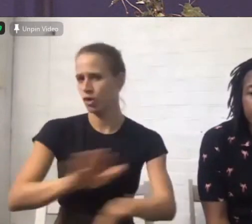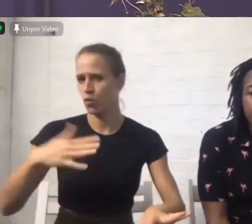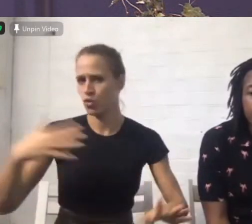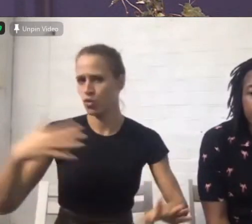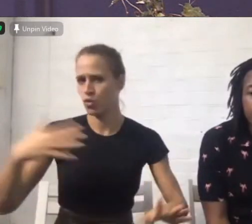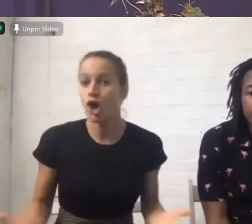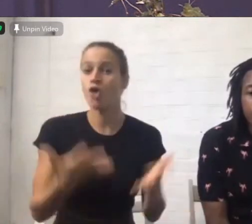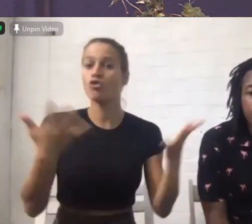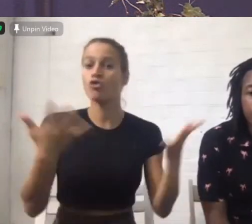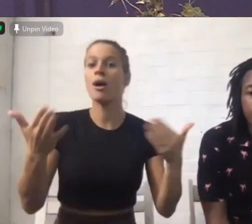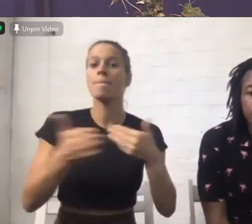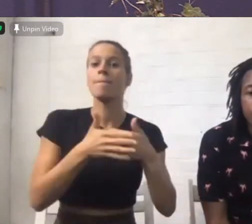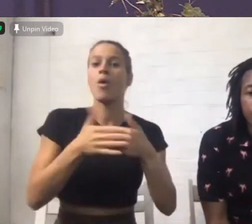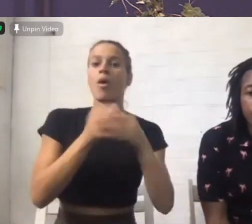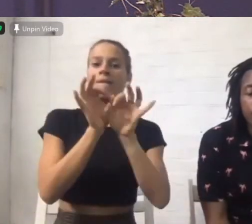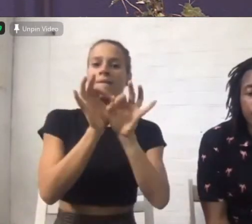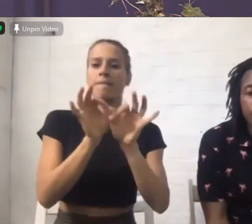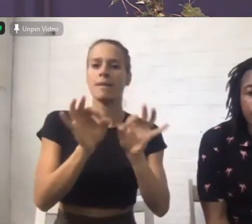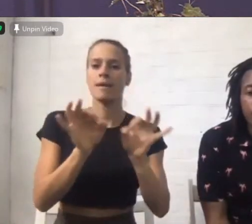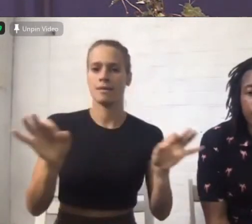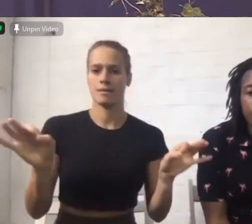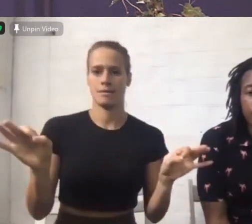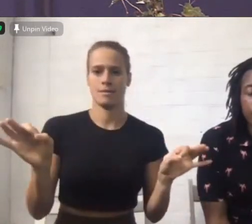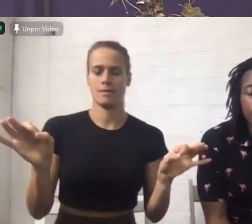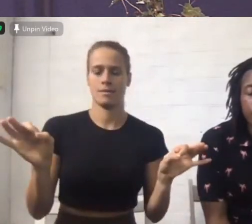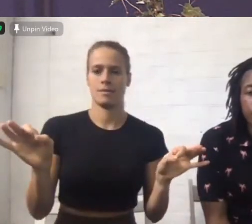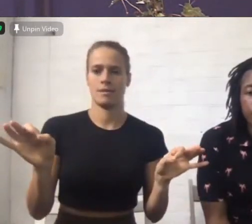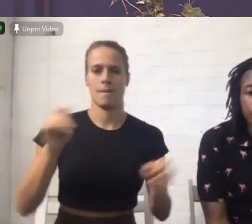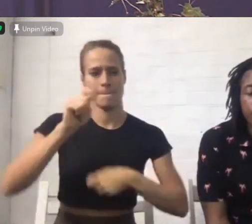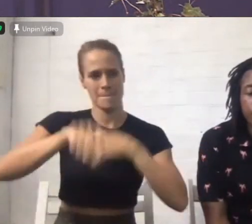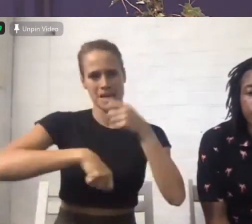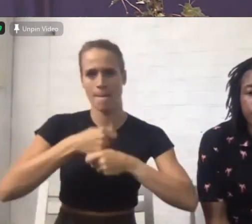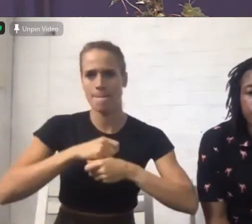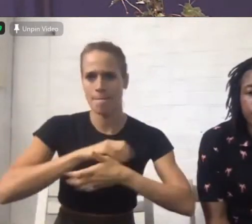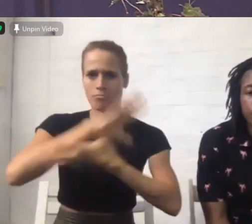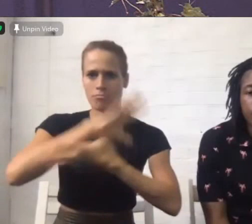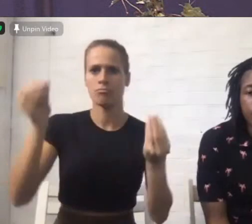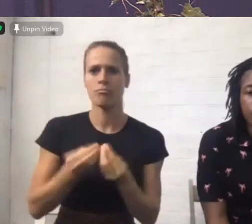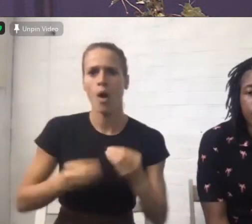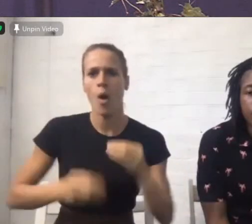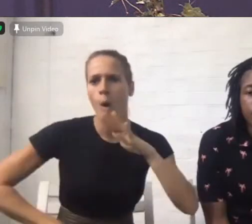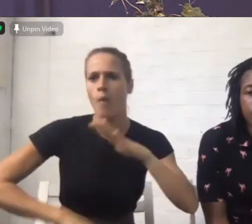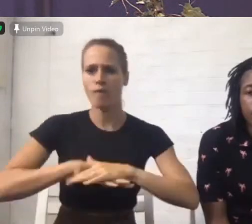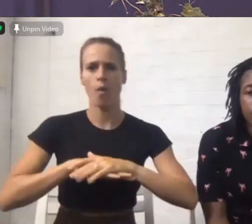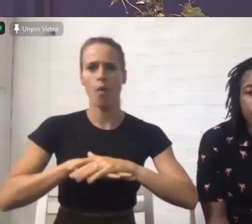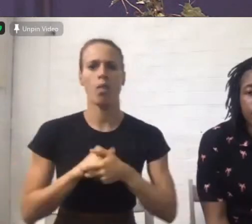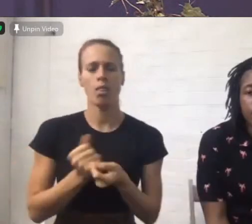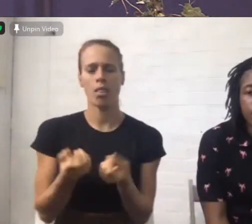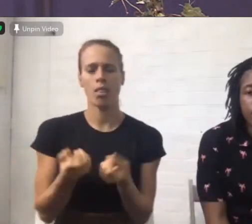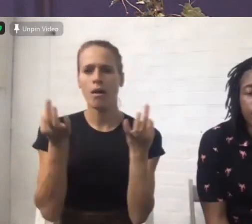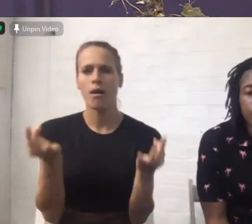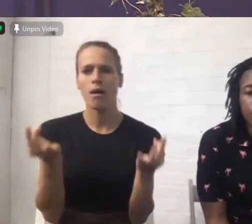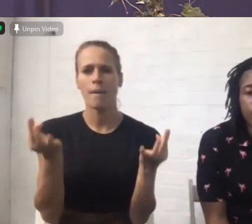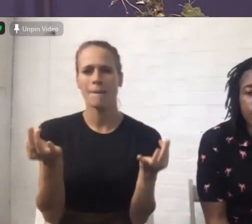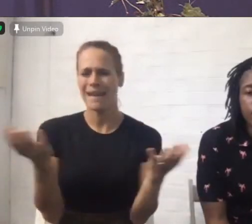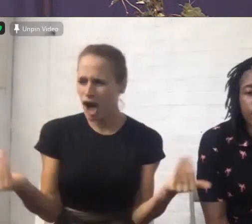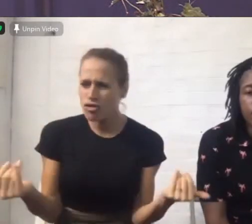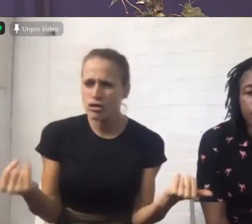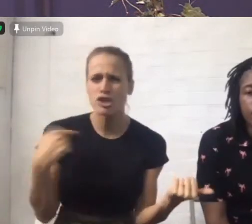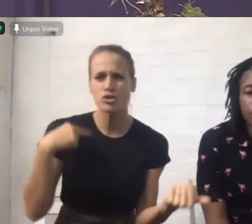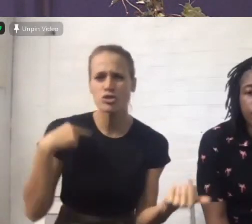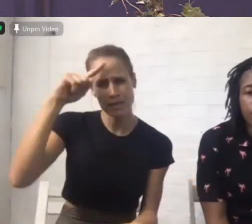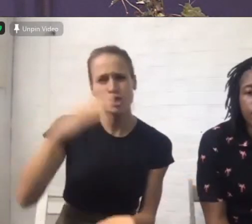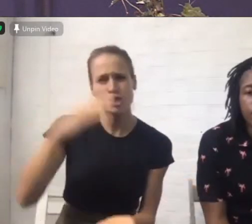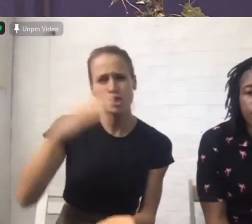be still be made whole be encouraged be assured and I want to declare that over you